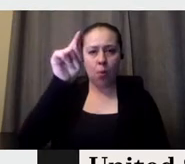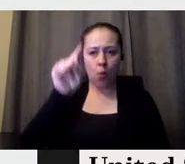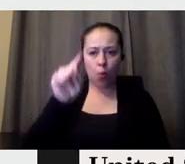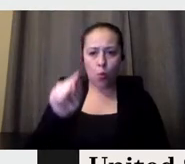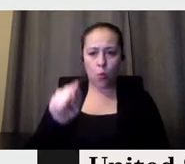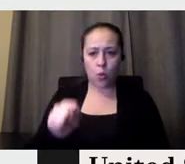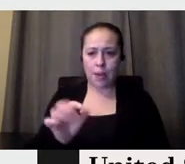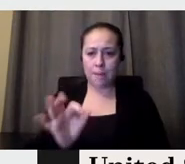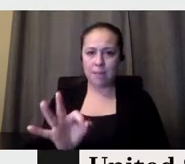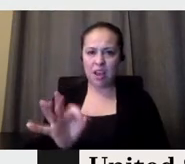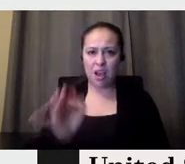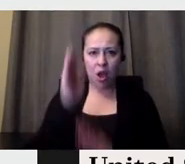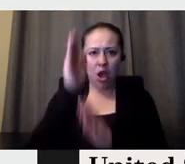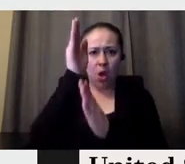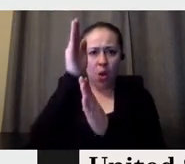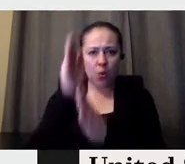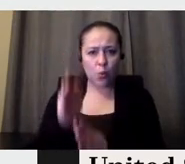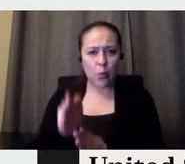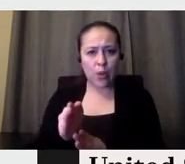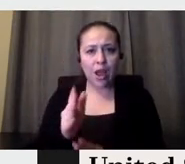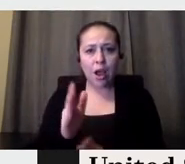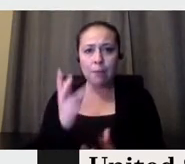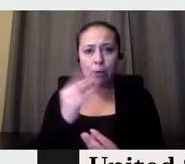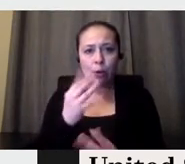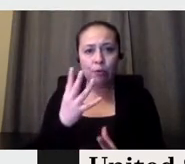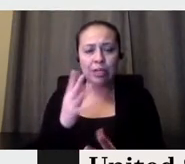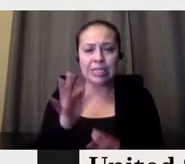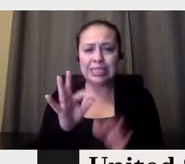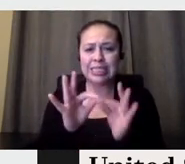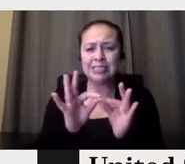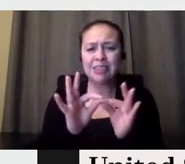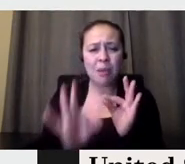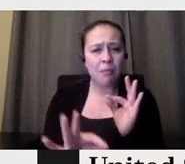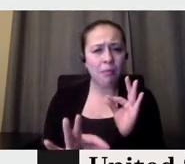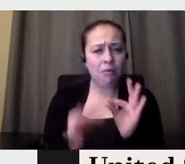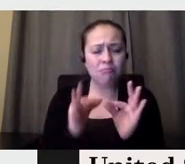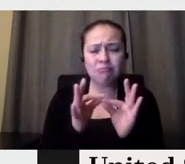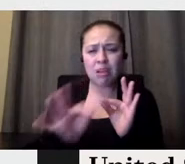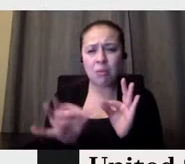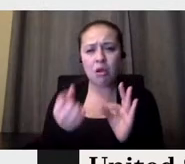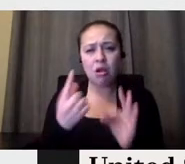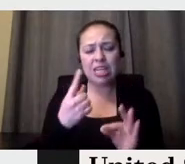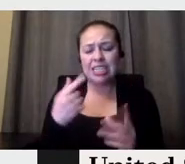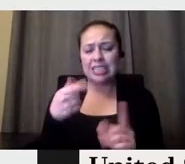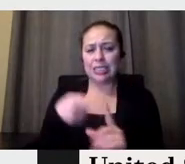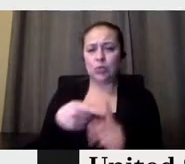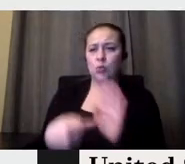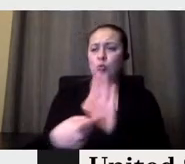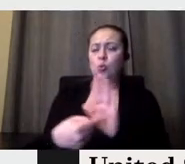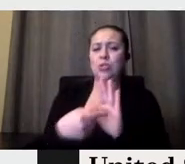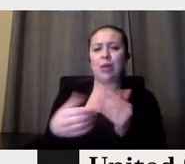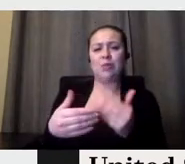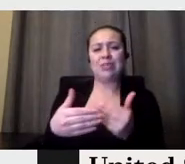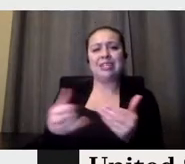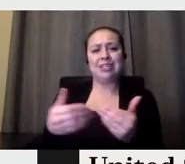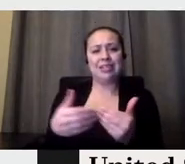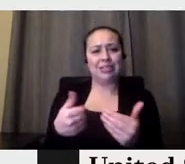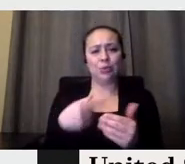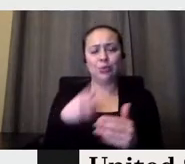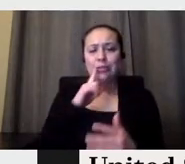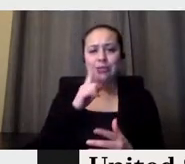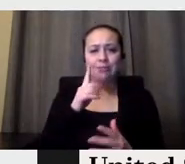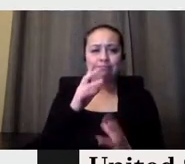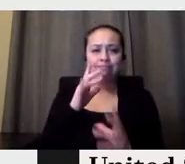And this talks a bit of how easy is to please the eye is the eye. And